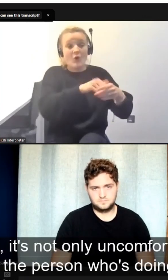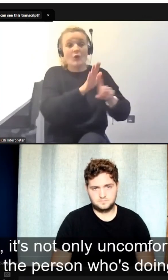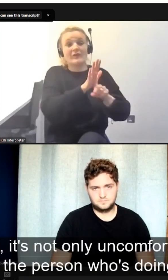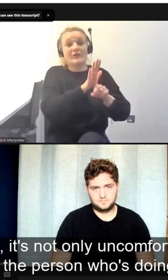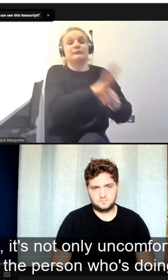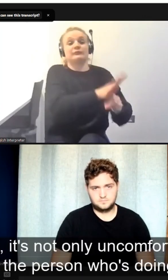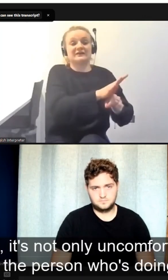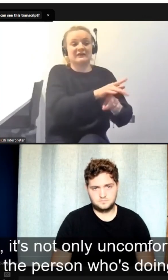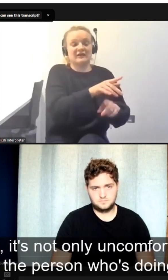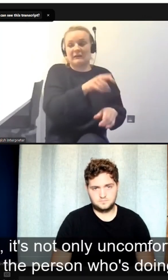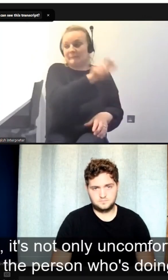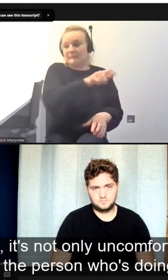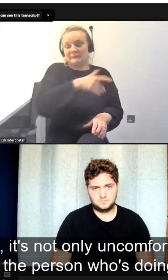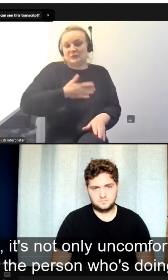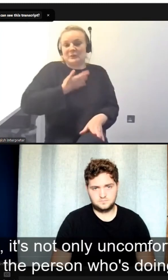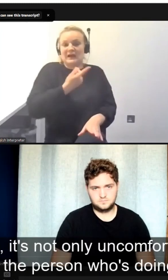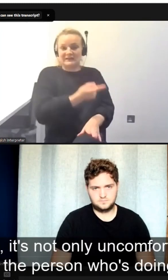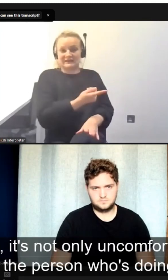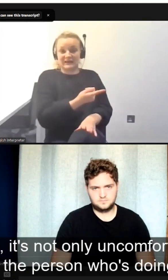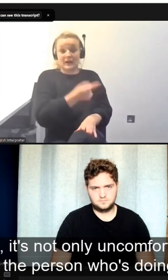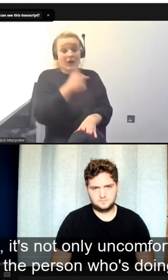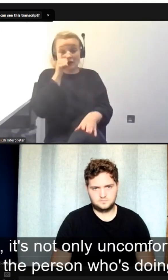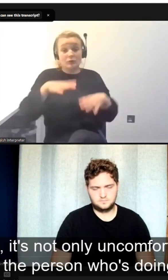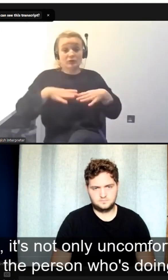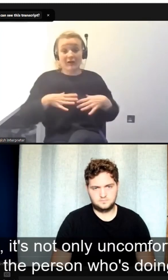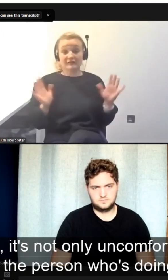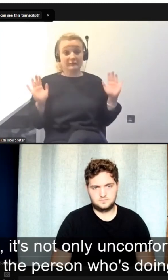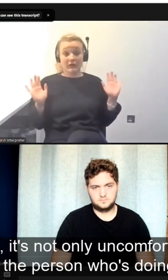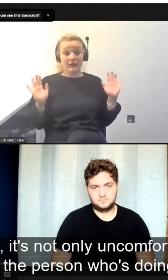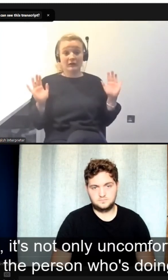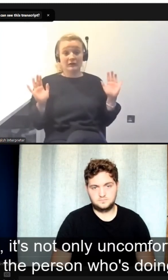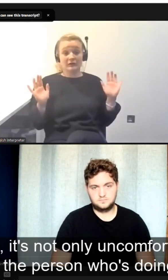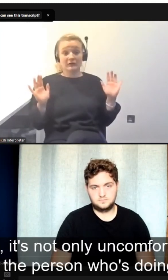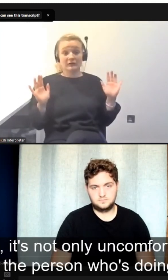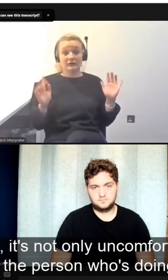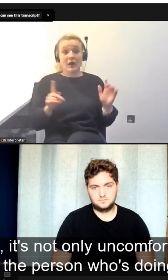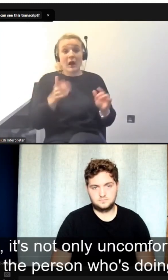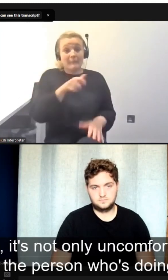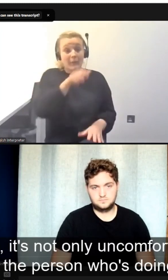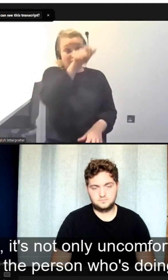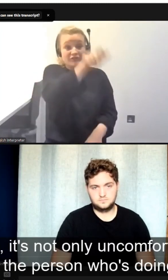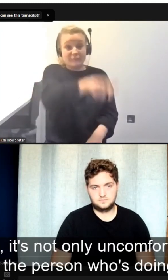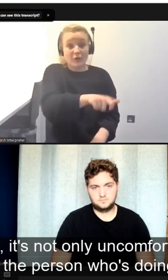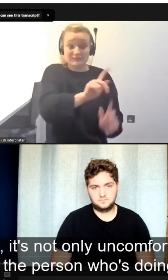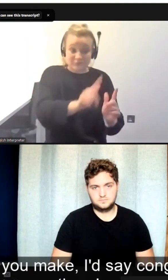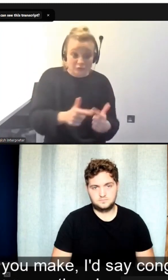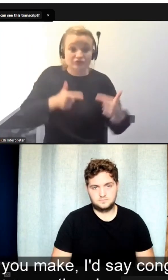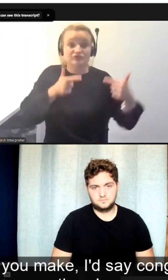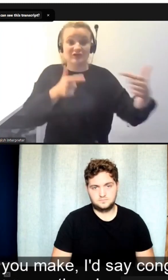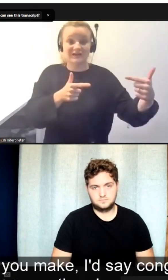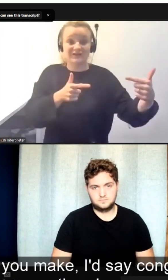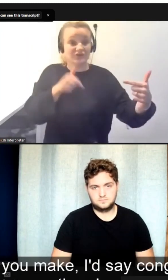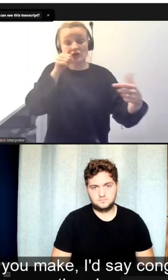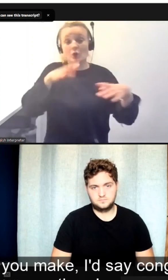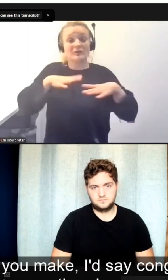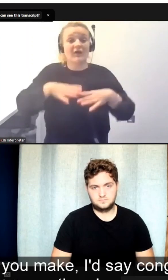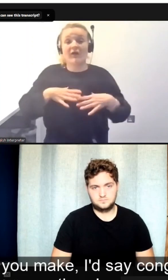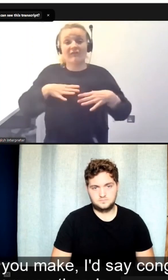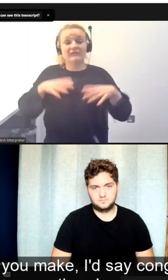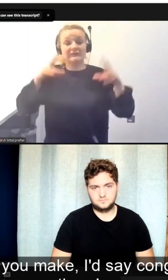uncomfortable. It's not only uncomfortable for the person, but it's uncomfortable for the person who's doing that challenging. And so every